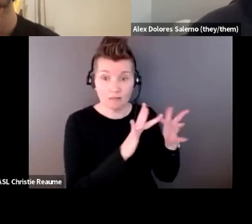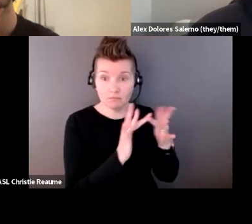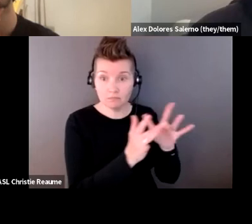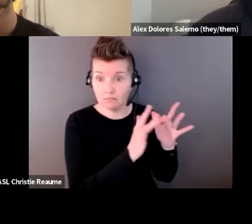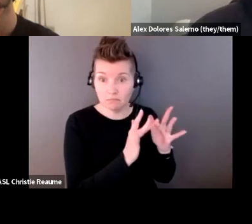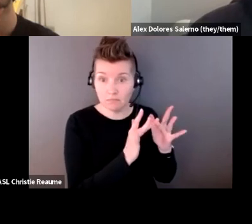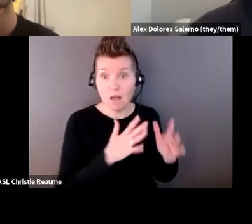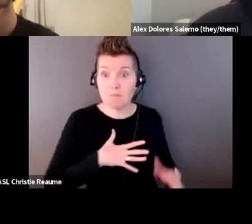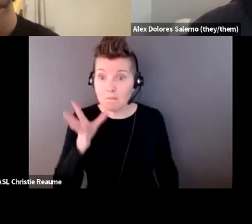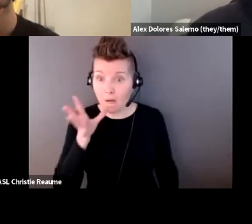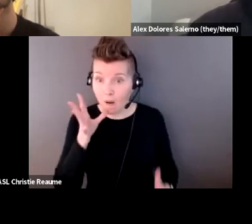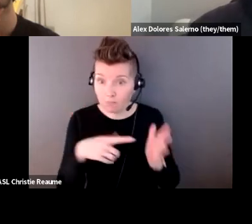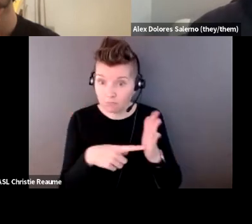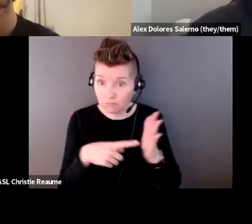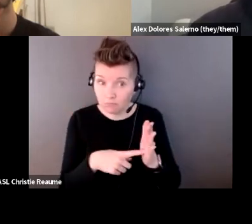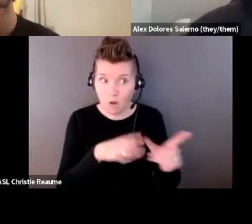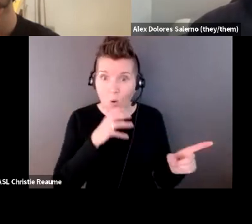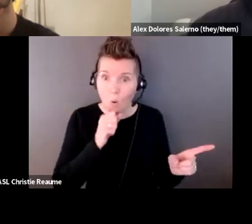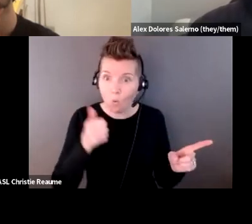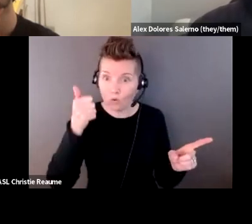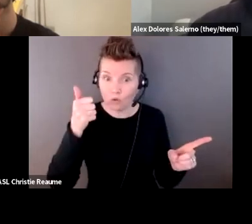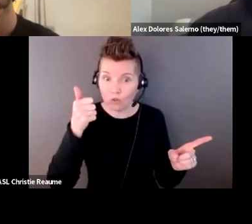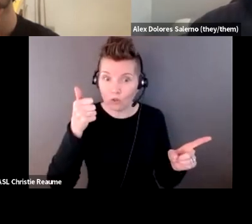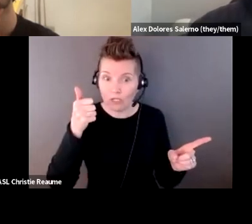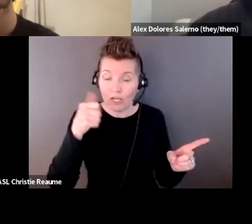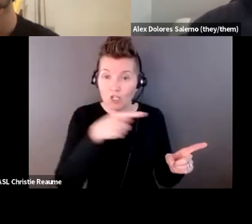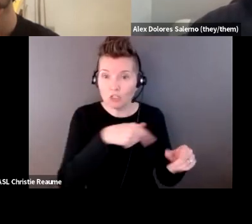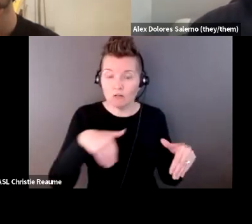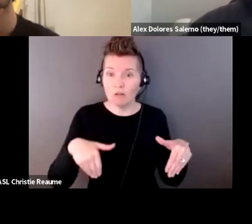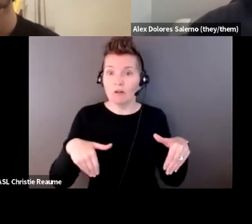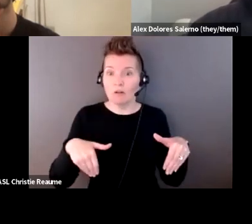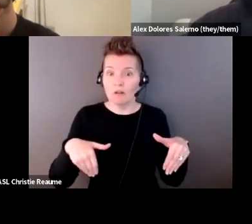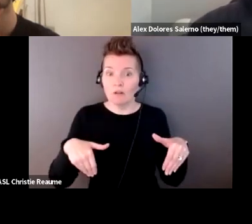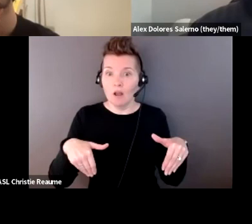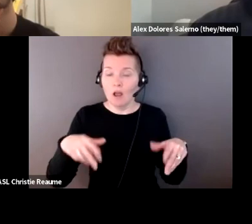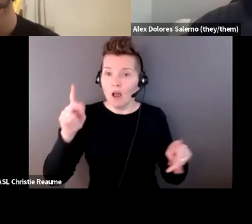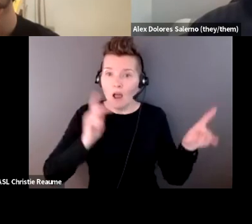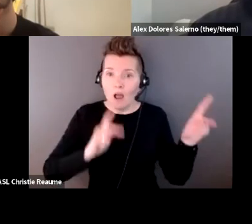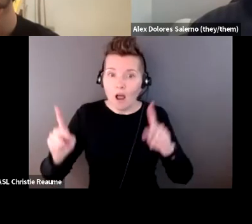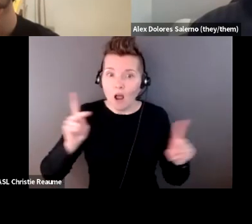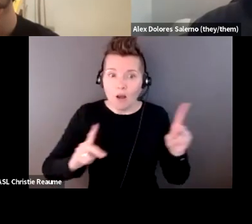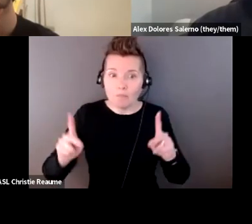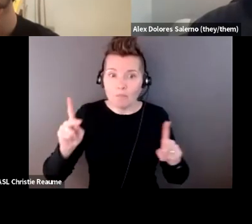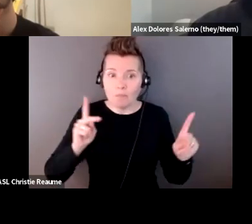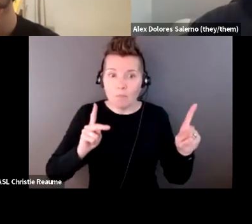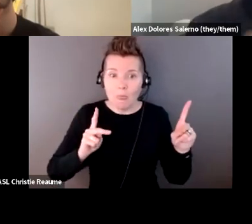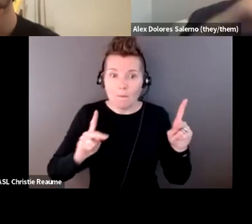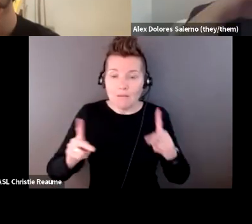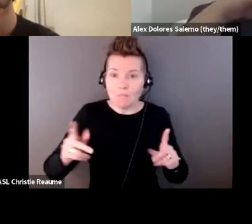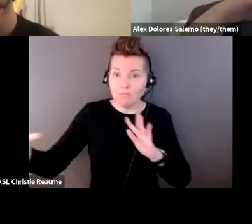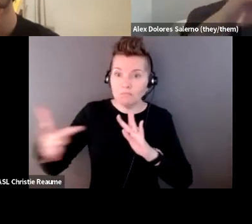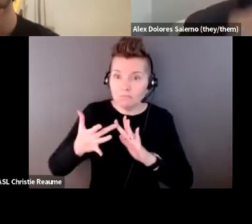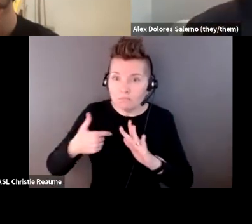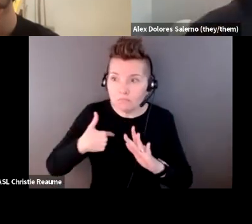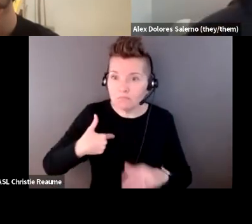and she, she was stunned by the way that people were, you know, reaching out